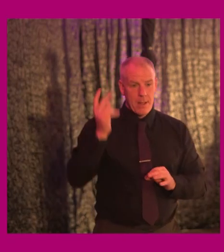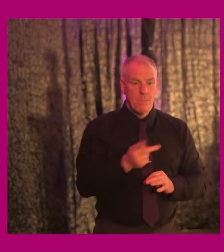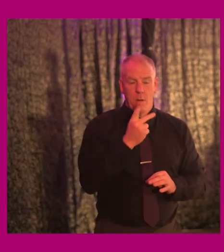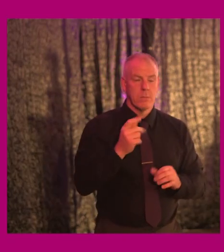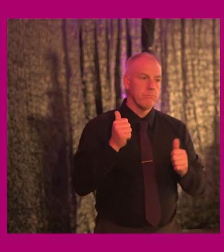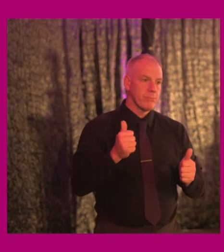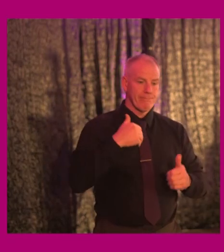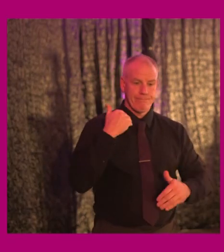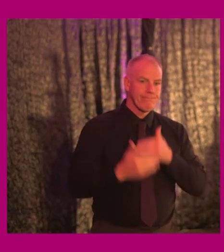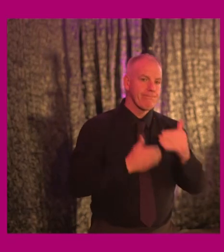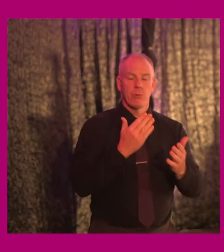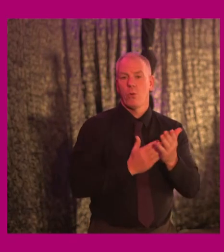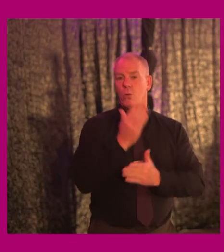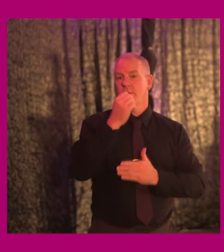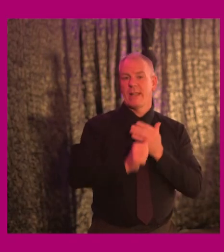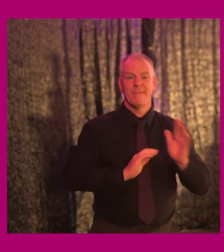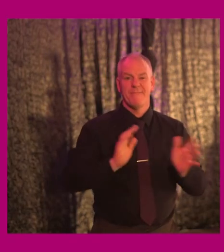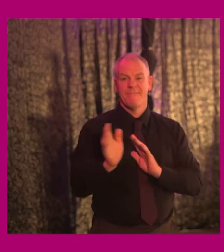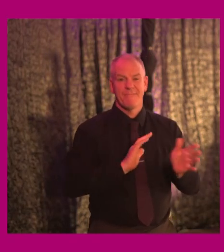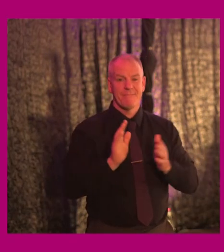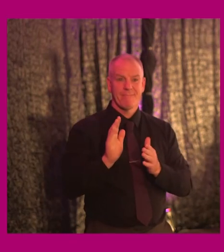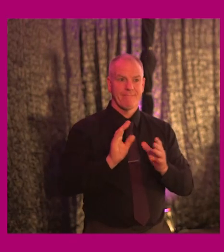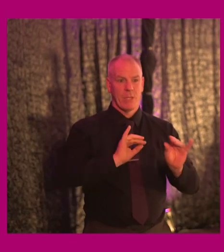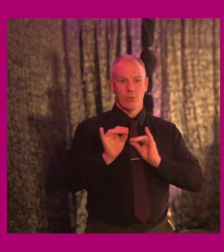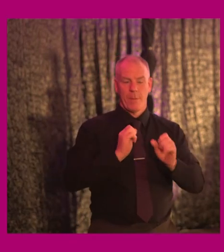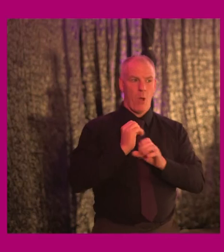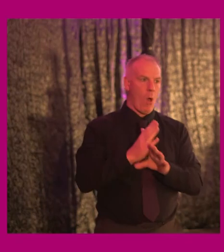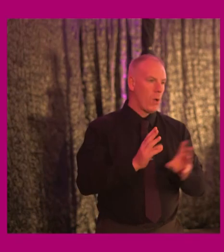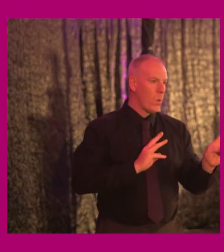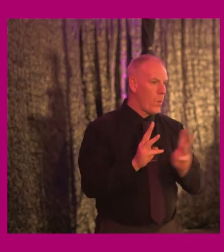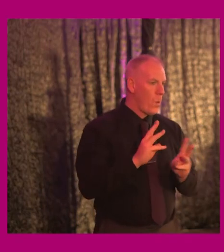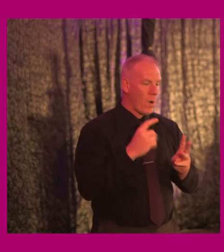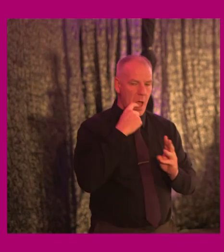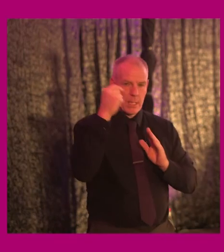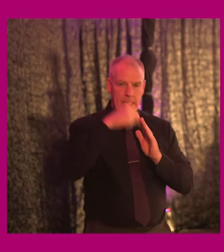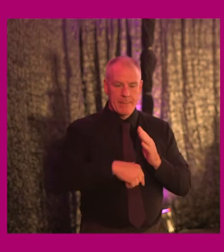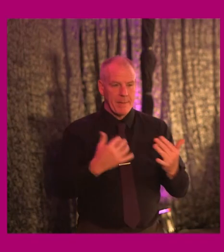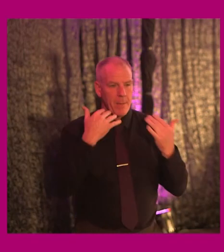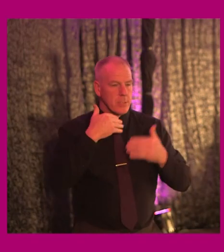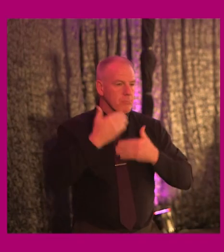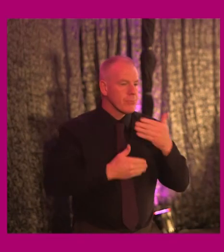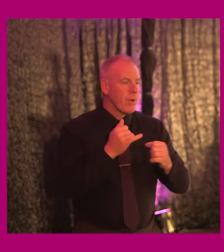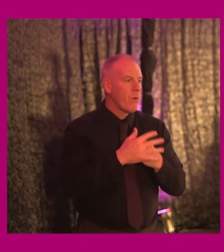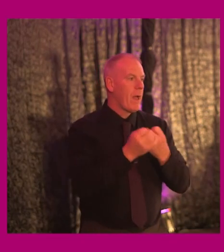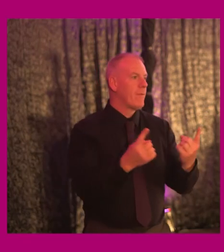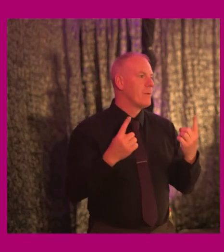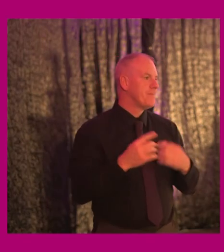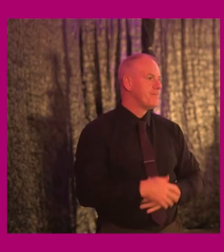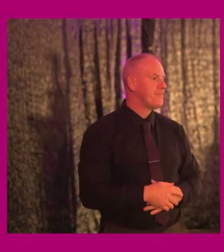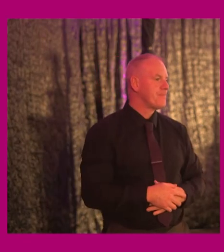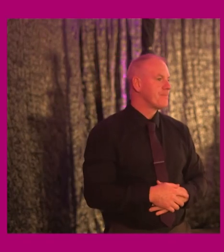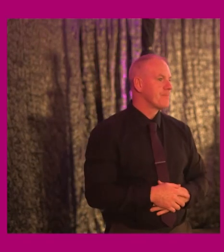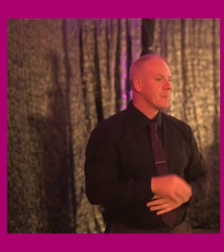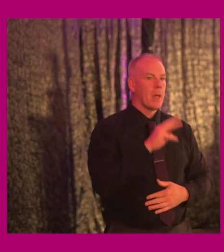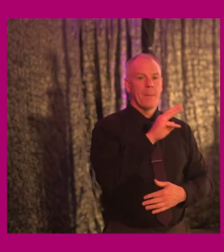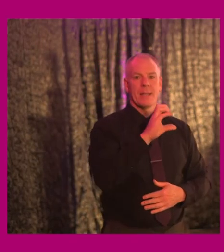been, uh, working very hard, uh, to translate all of this, uh, rich content for everybody. Uh, we had PCR